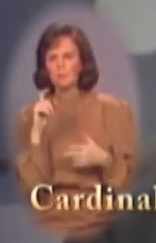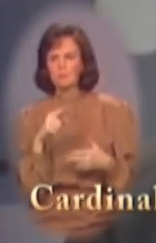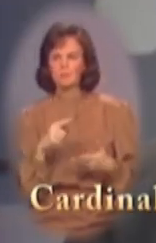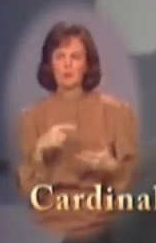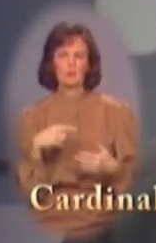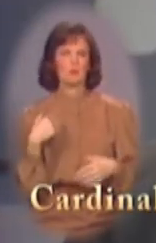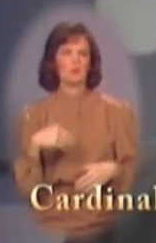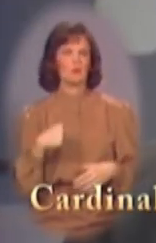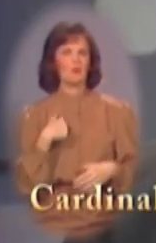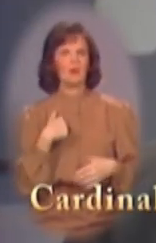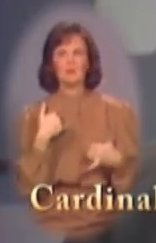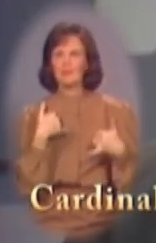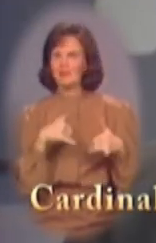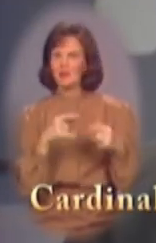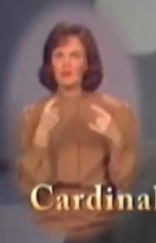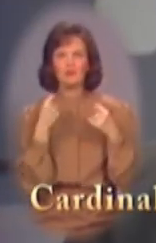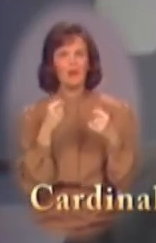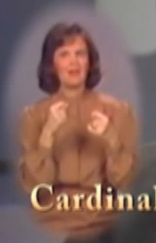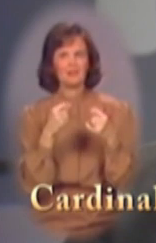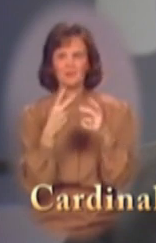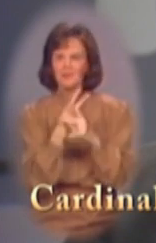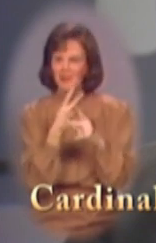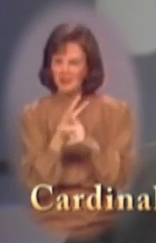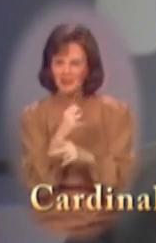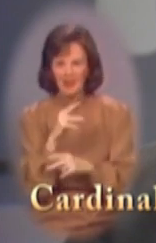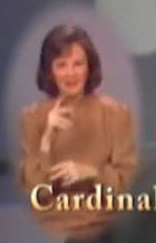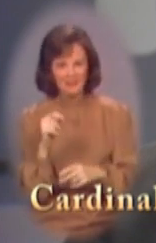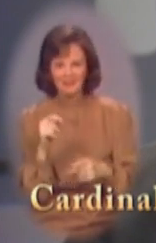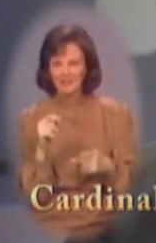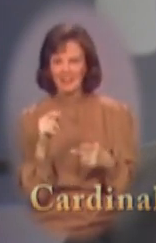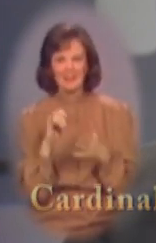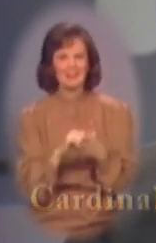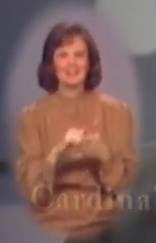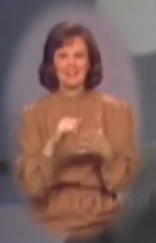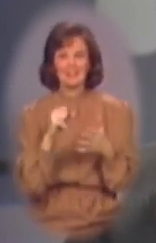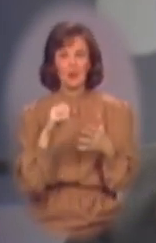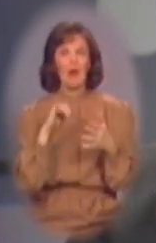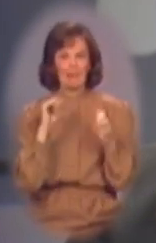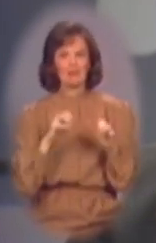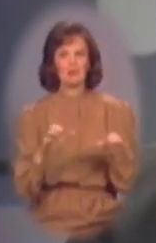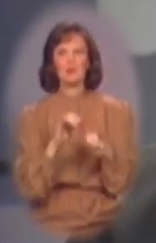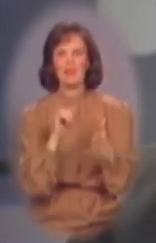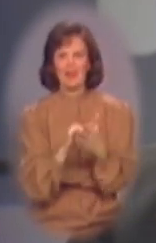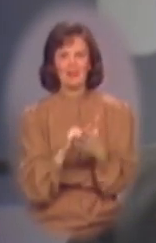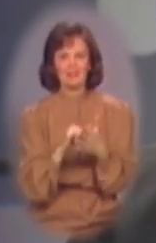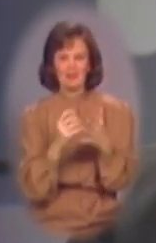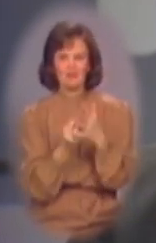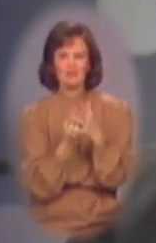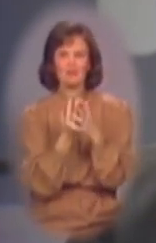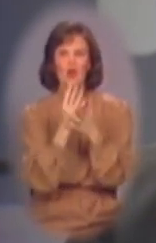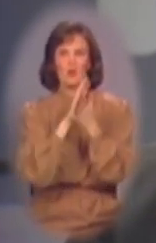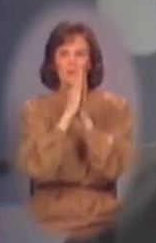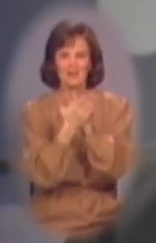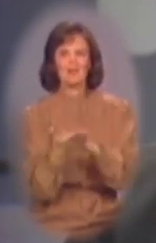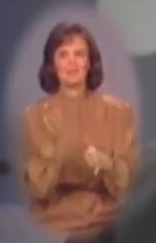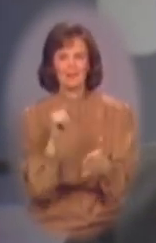Gee, I think I'm still trying to identify them so that I can adopt them and grow into them.